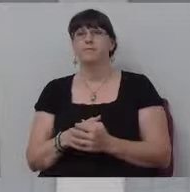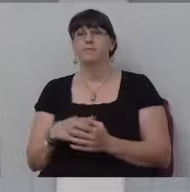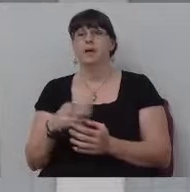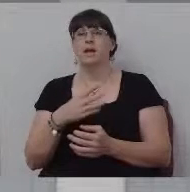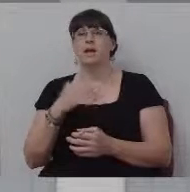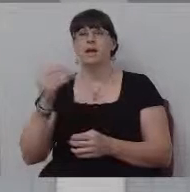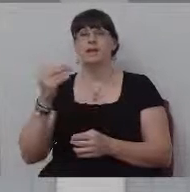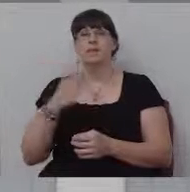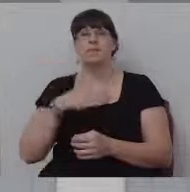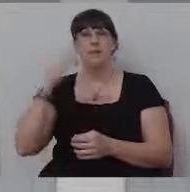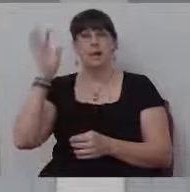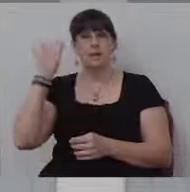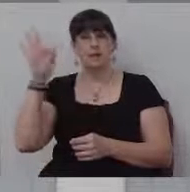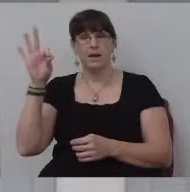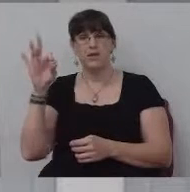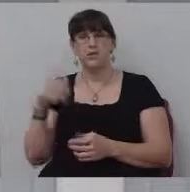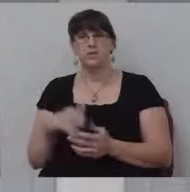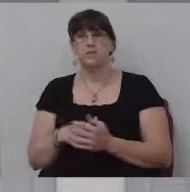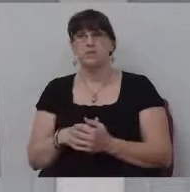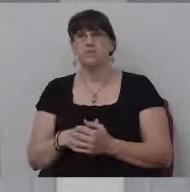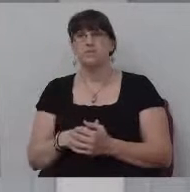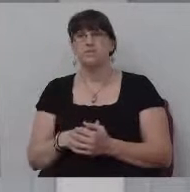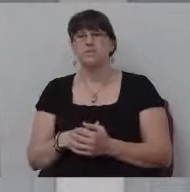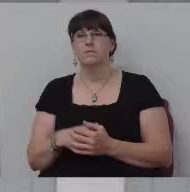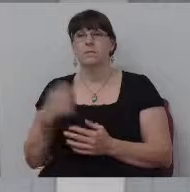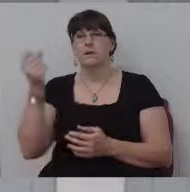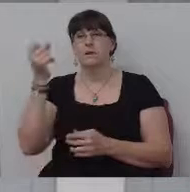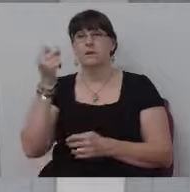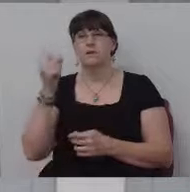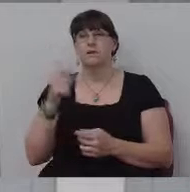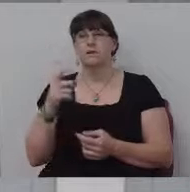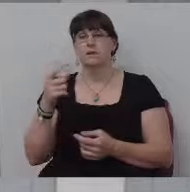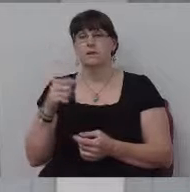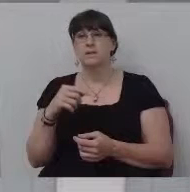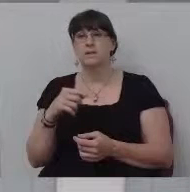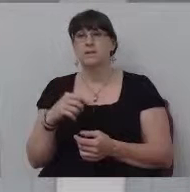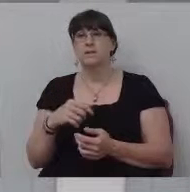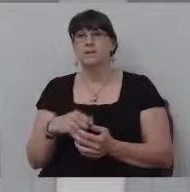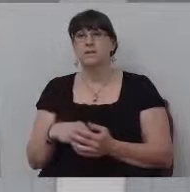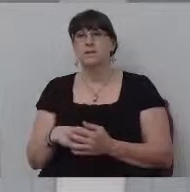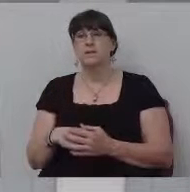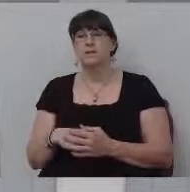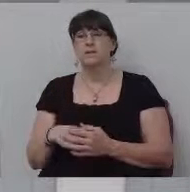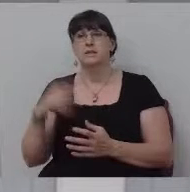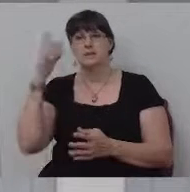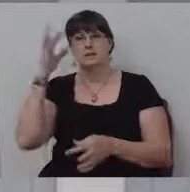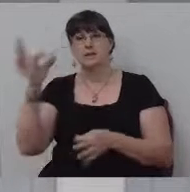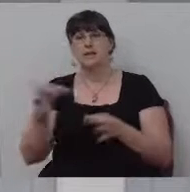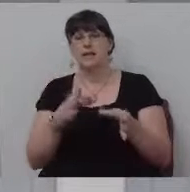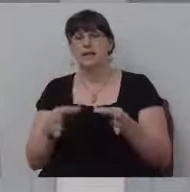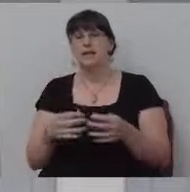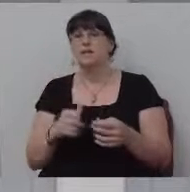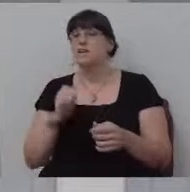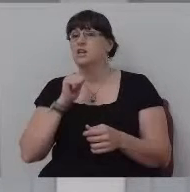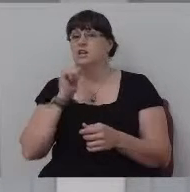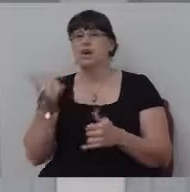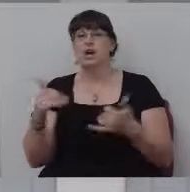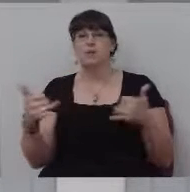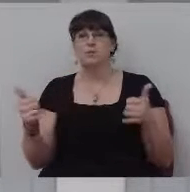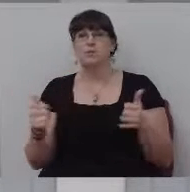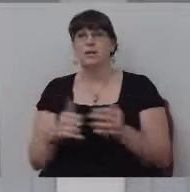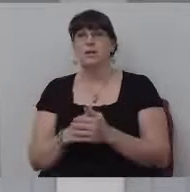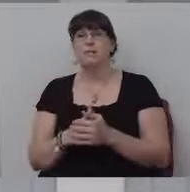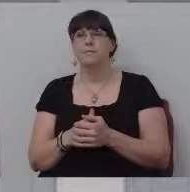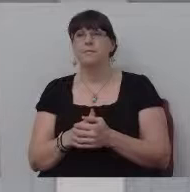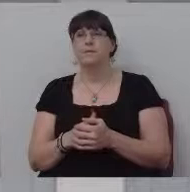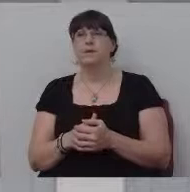he just decided he had no business in there in a court with brother Rose and me. Uh, so he just walked out and I don't remember,